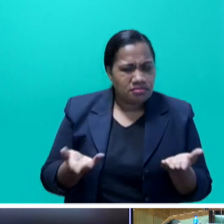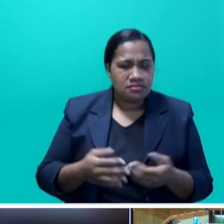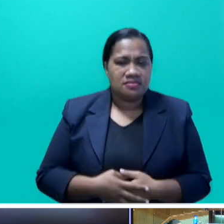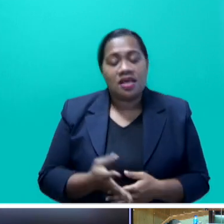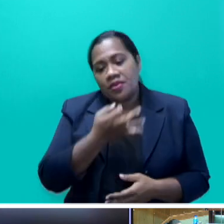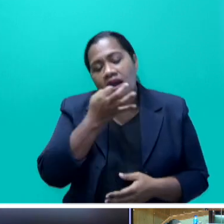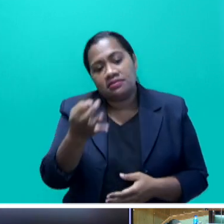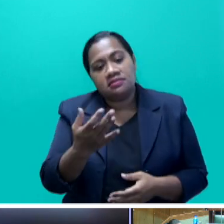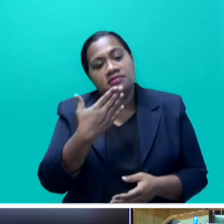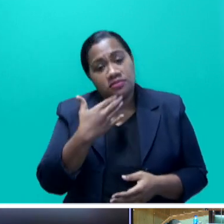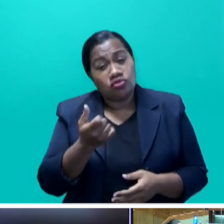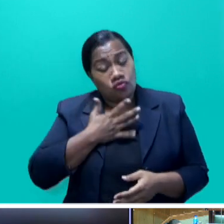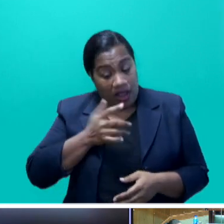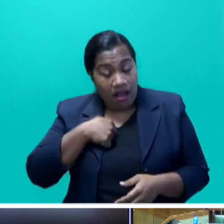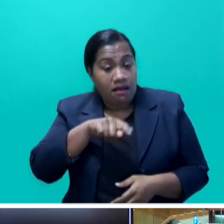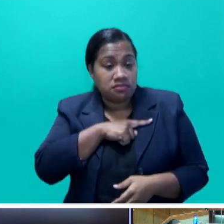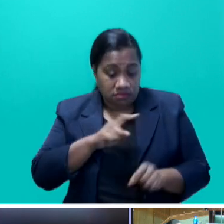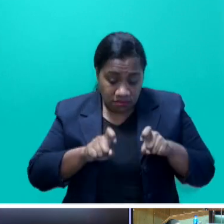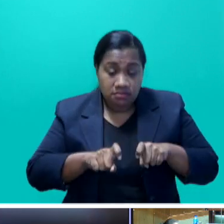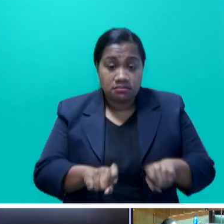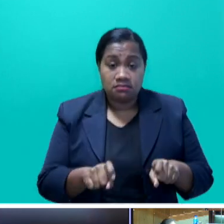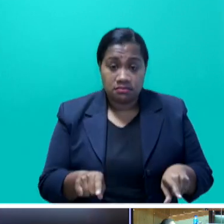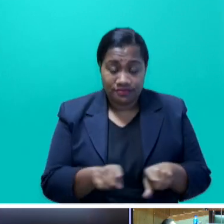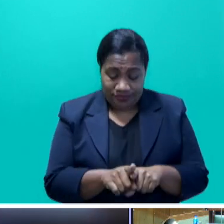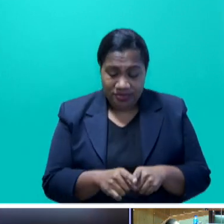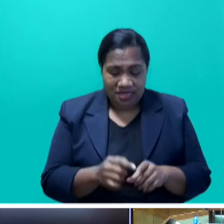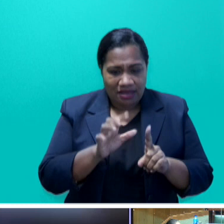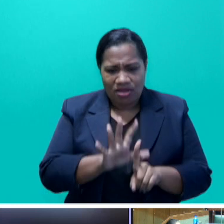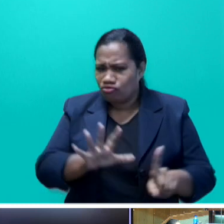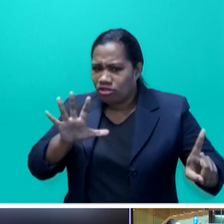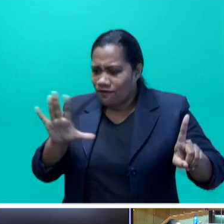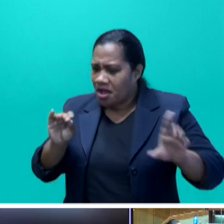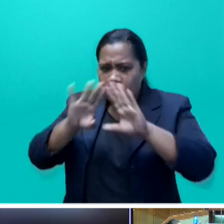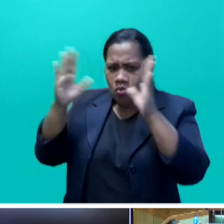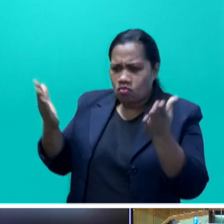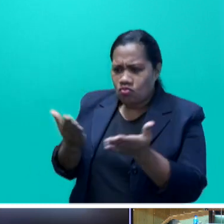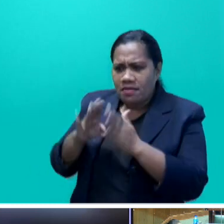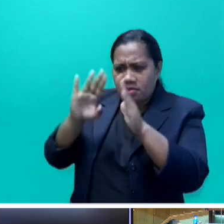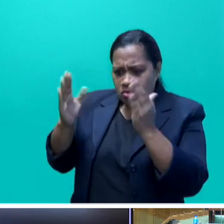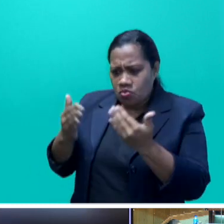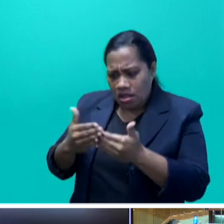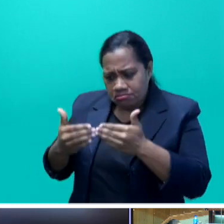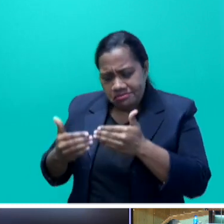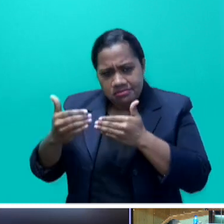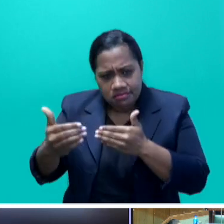you want us to remain an island of disease and desolation in the world that is moving on from the virus?